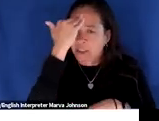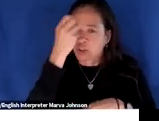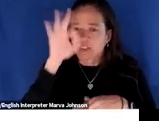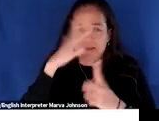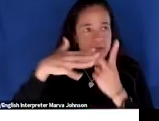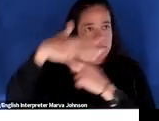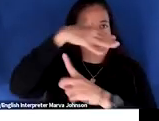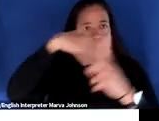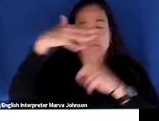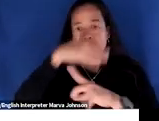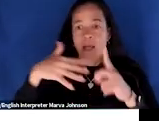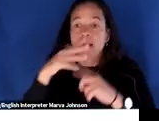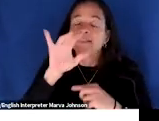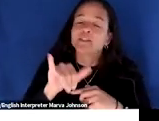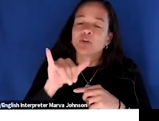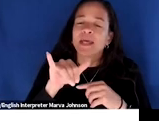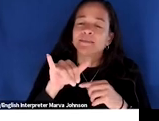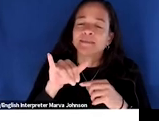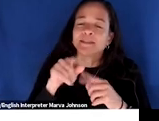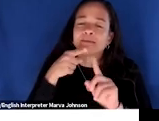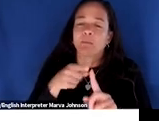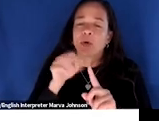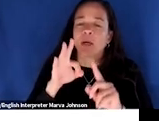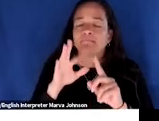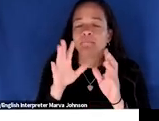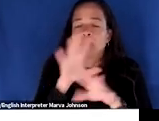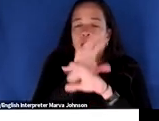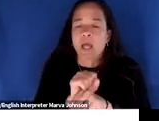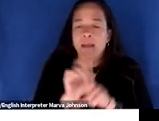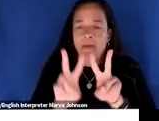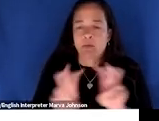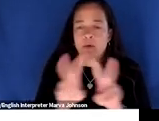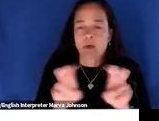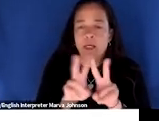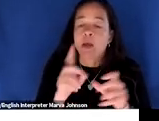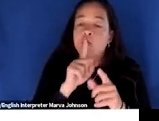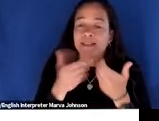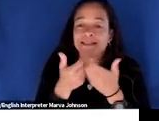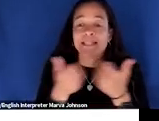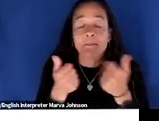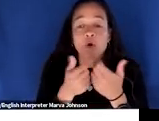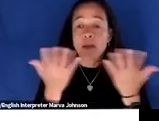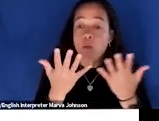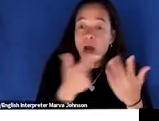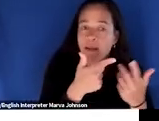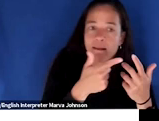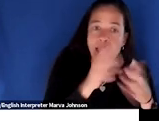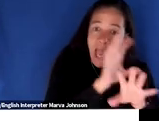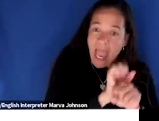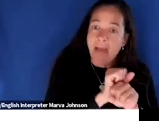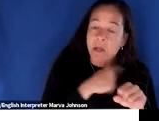so that's the habit audit it's really about sorting through what habits you have that you want what habits you have that you don't want